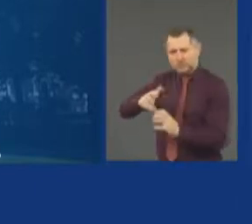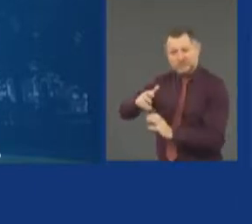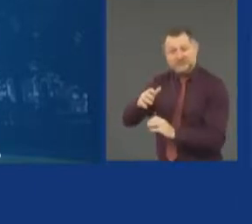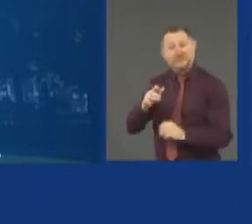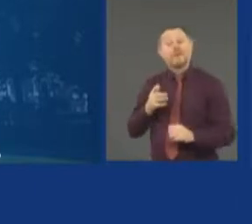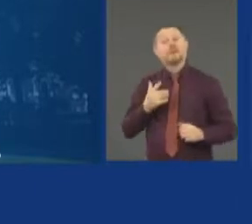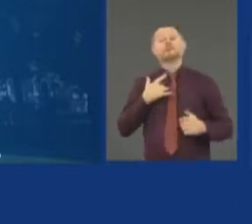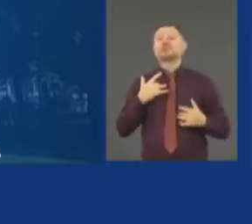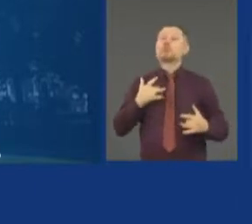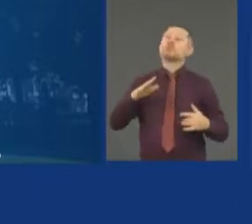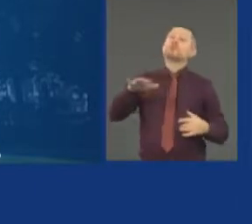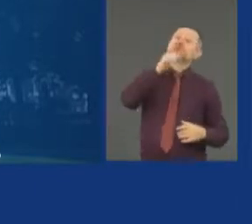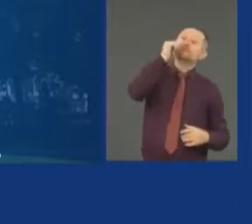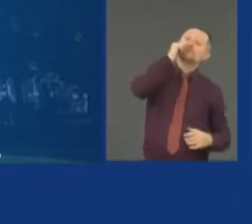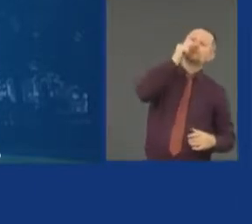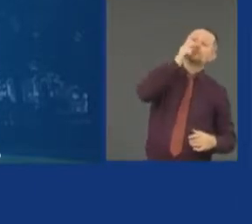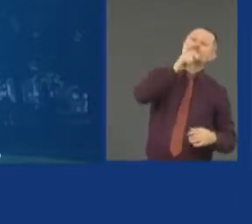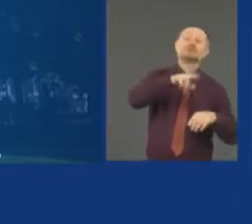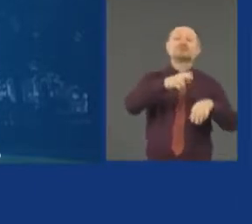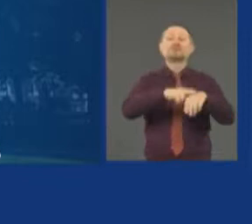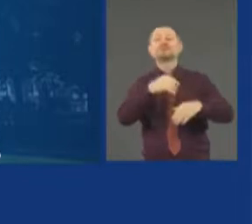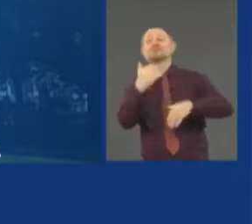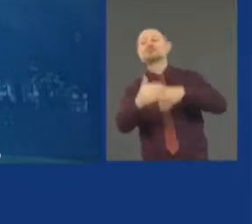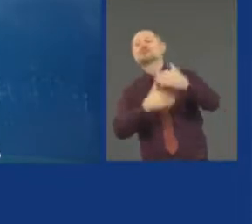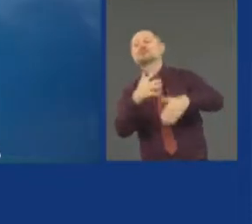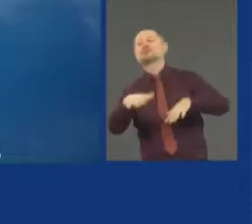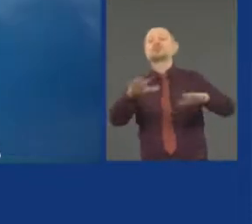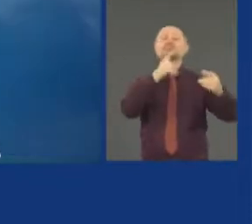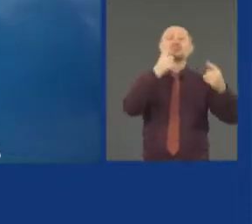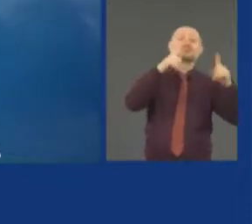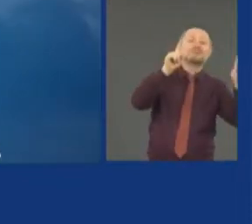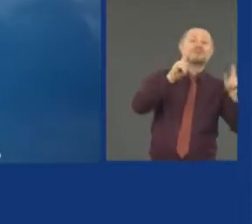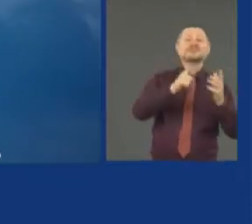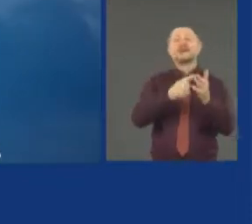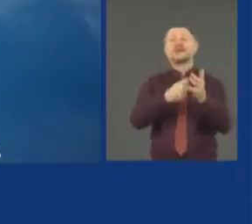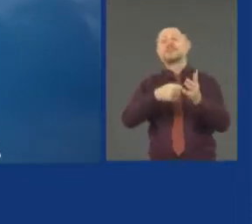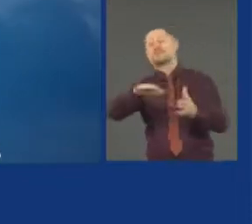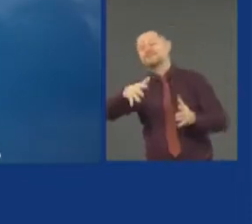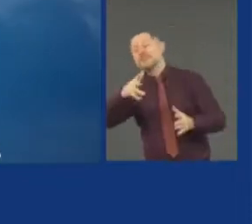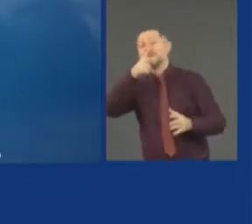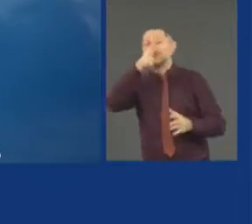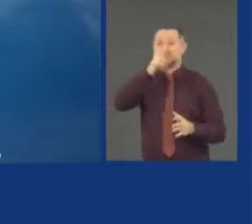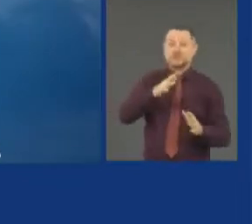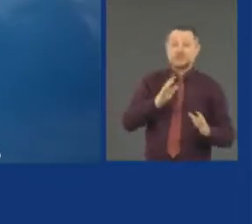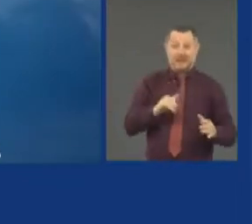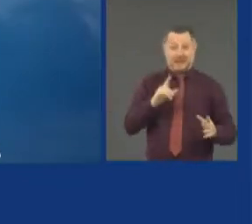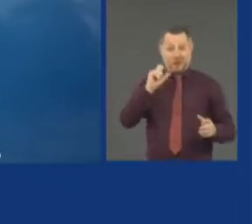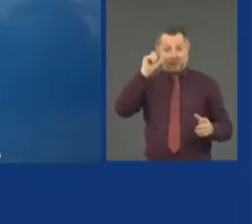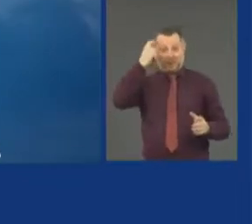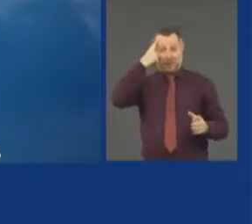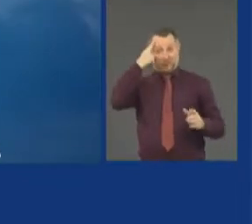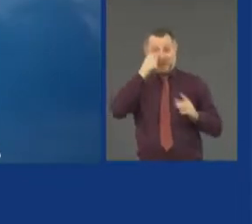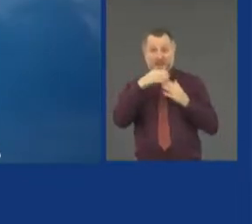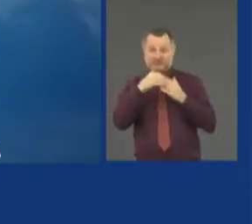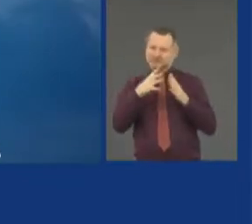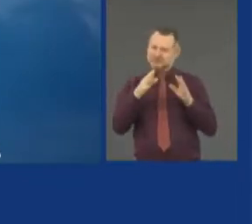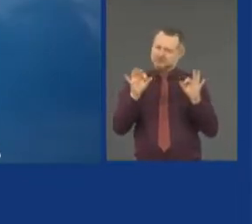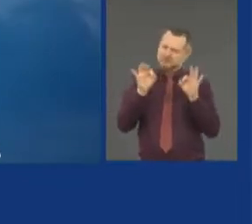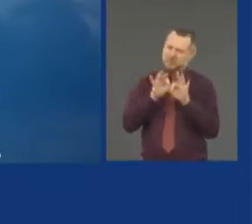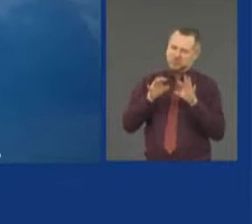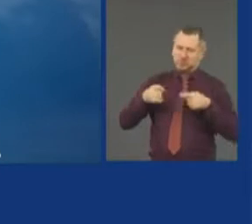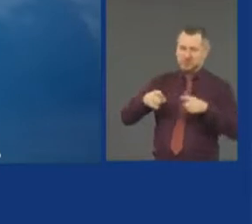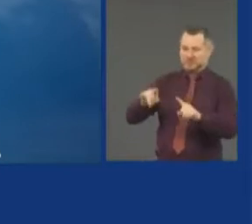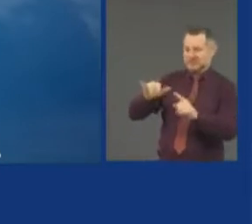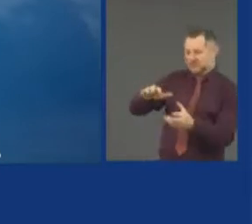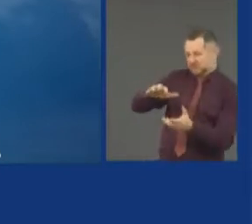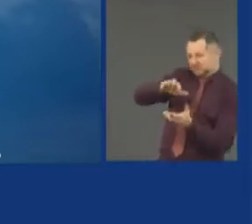sometimes better, sometimes worse. But when it really matters, it's in the middle of a crisis. Now, it depends on what type of crisis